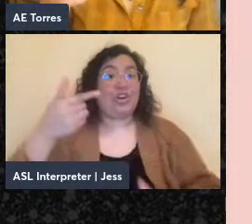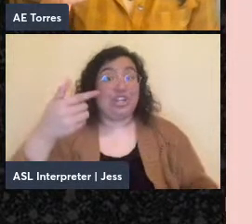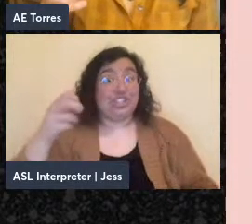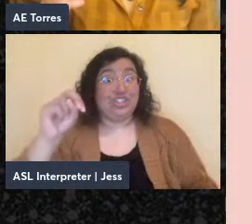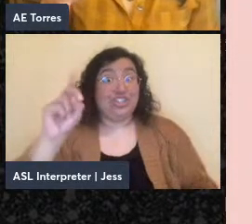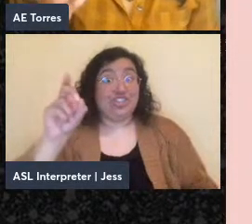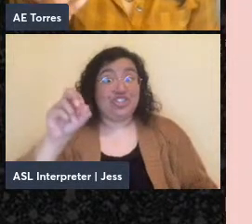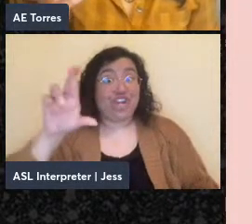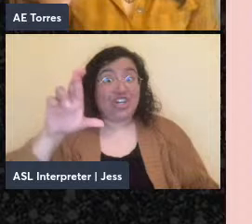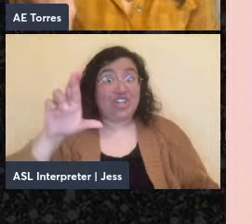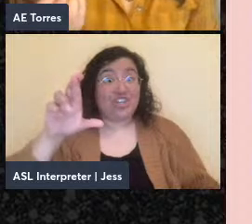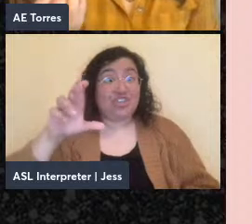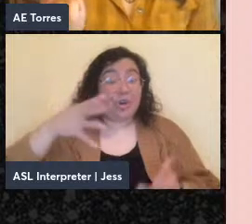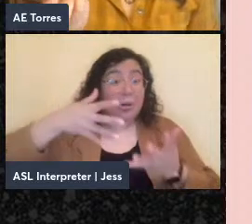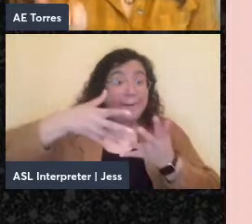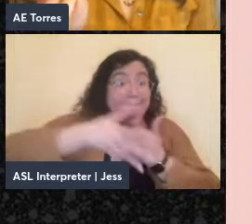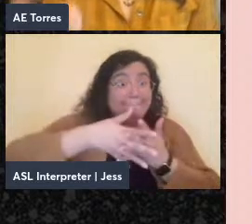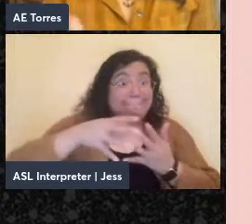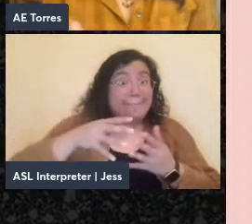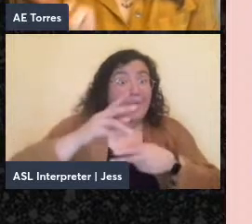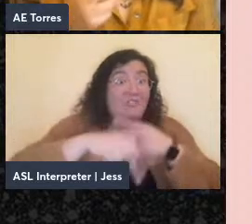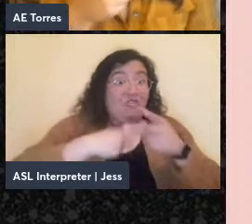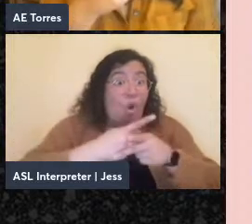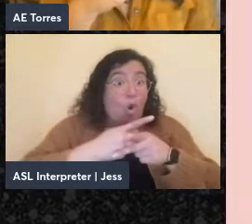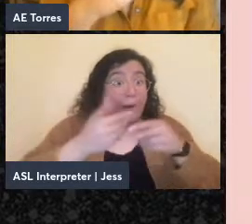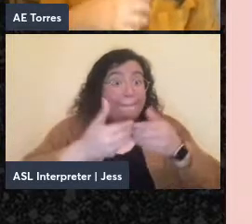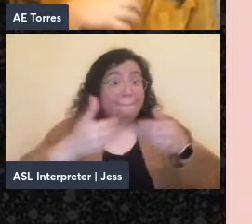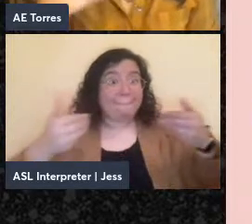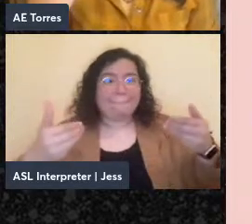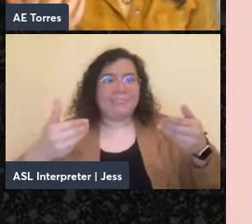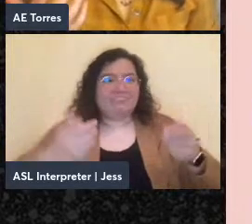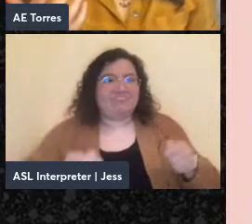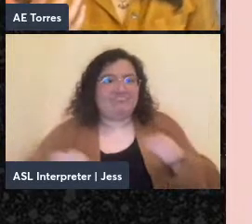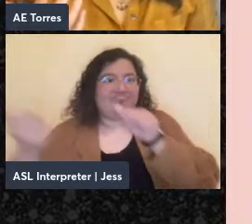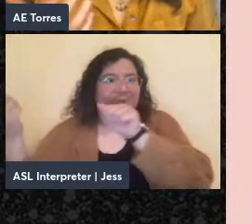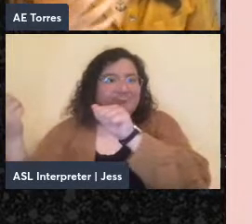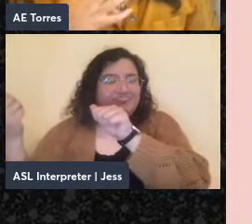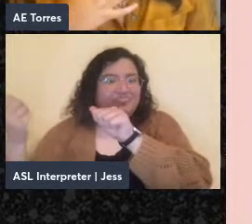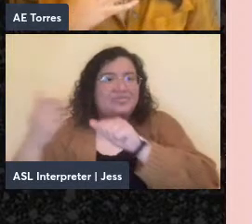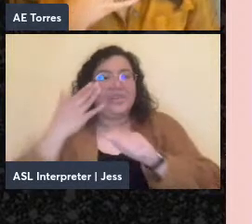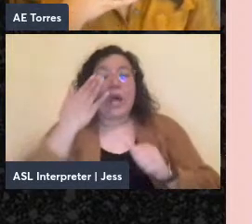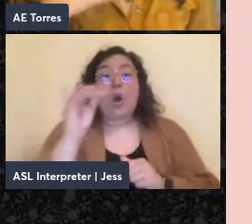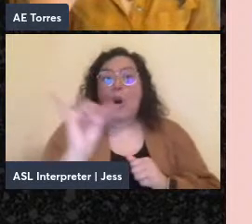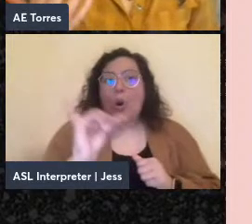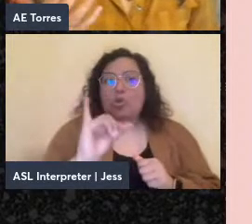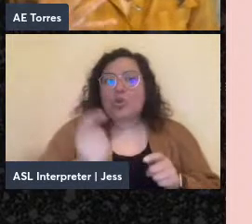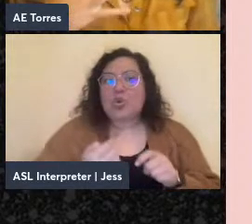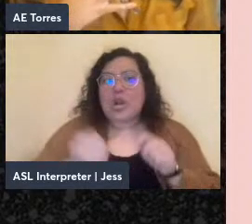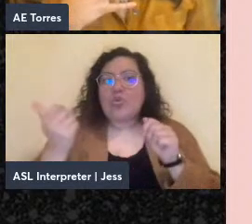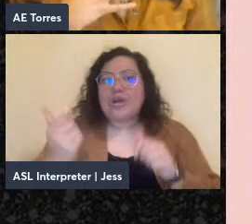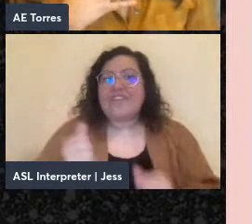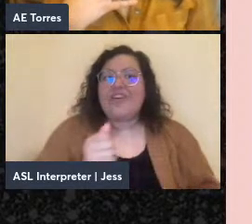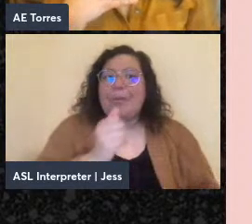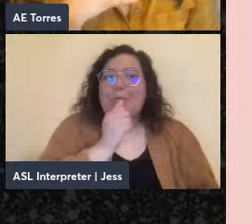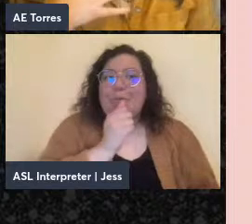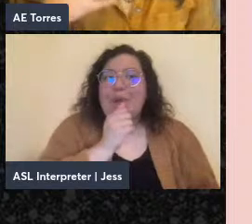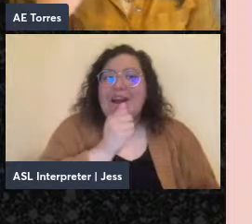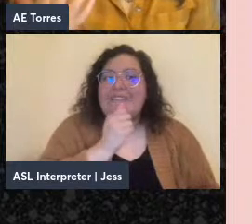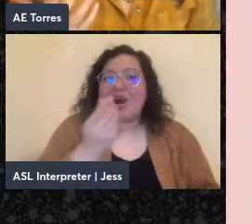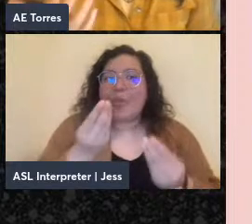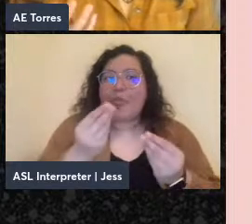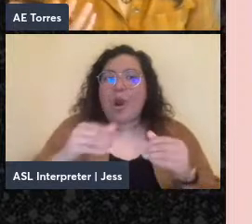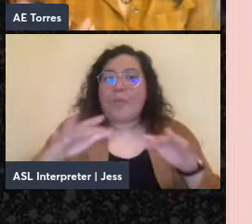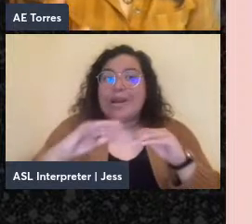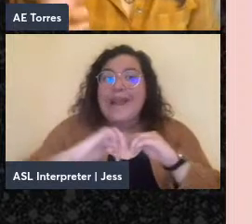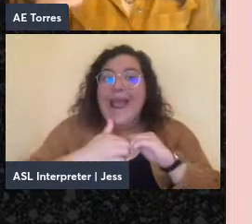gendered forms of the words, as well as getting rid of private property. By getting rid of the